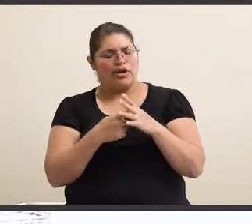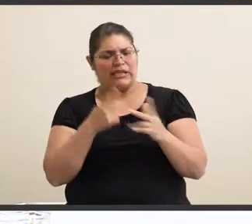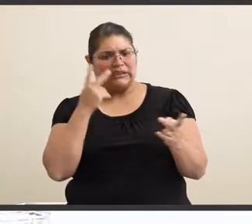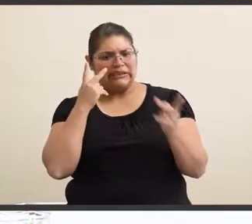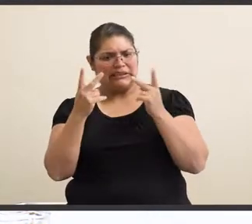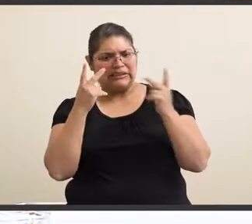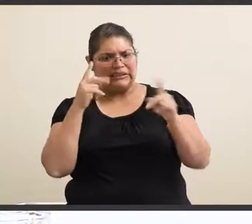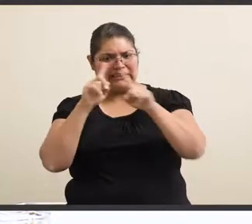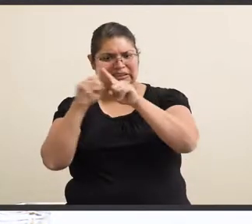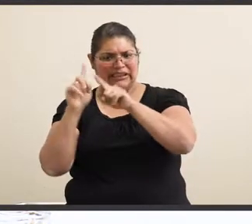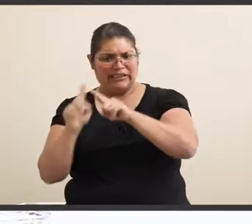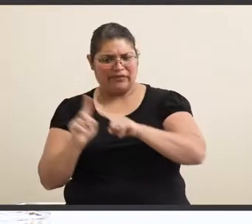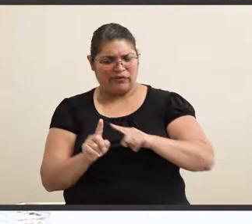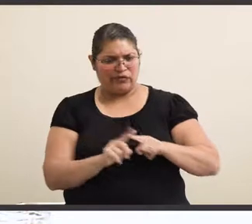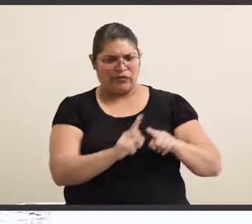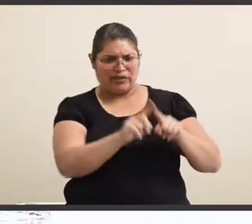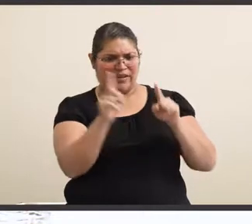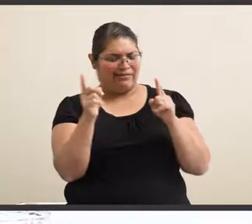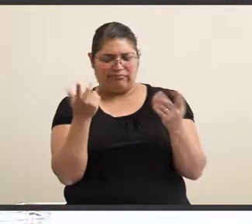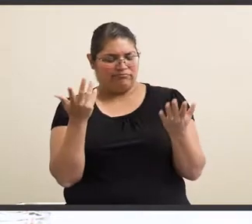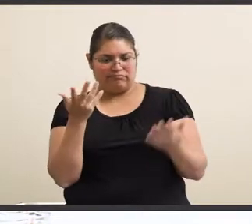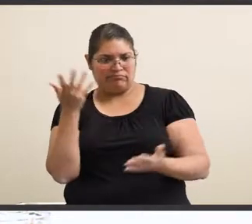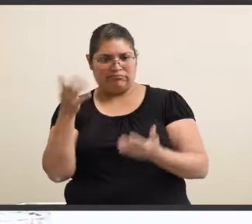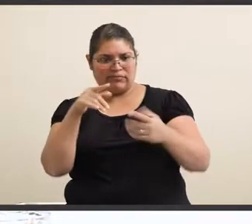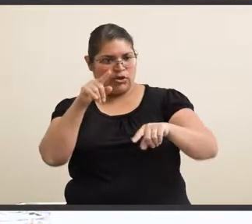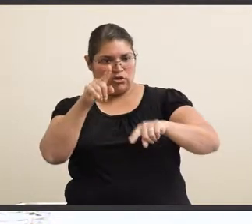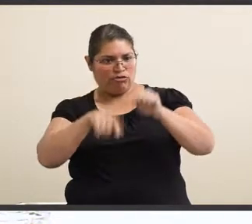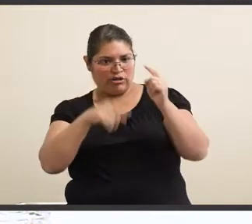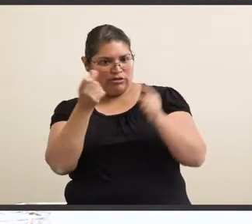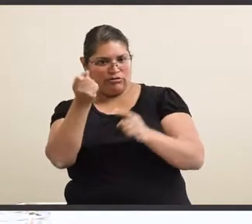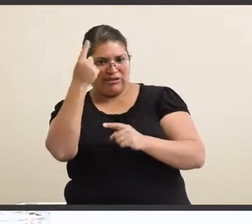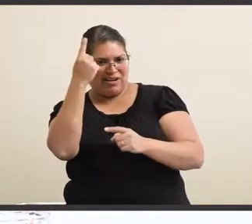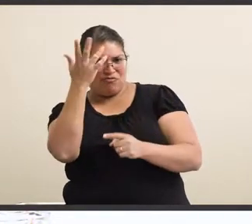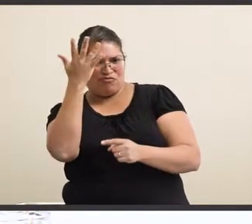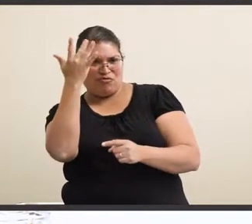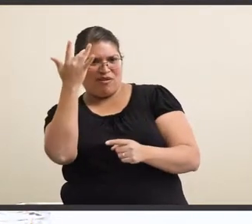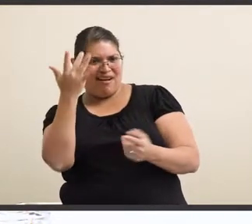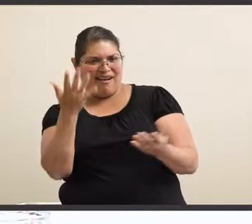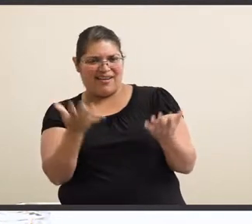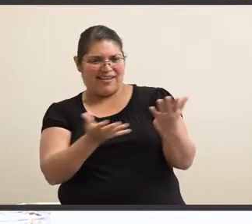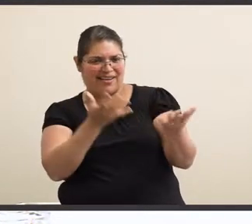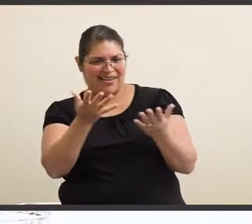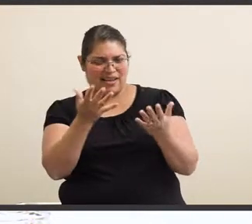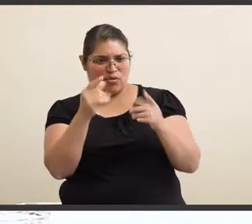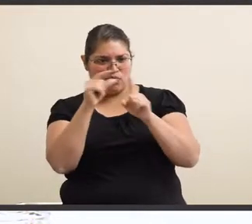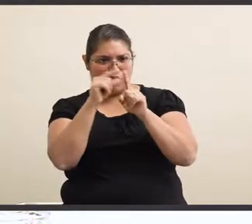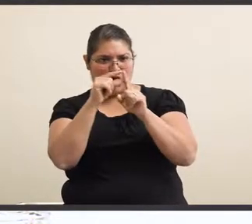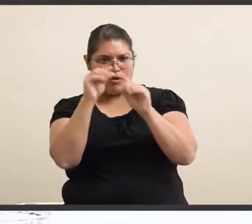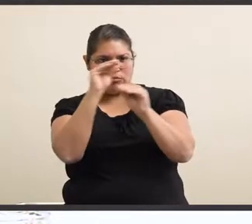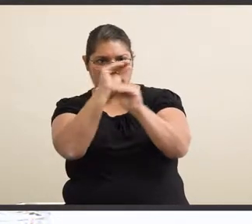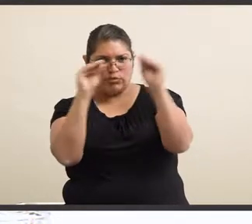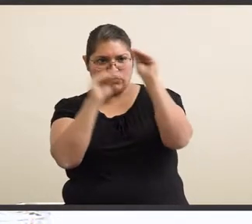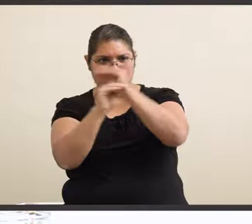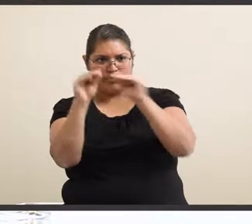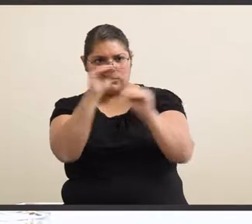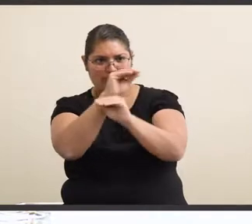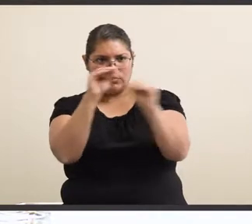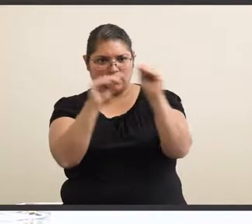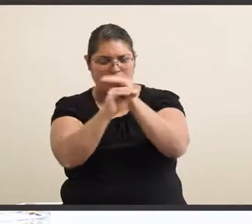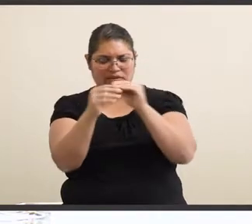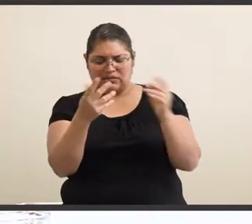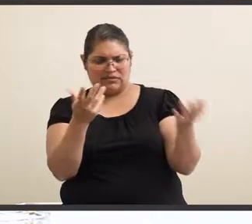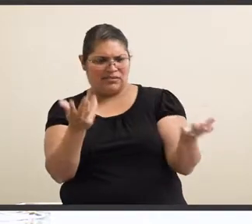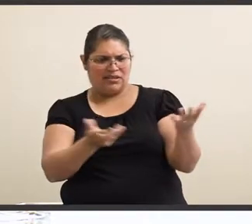different things and just could not understand why words were moving or so on.